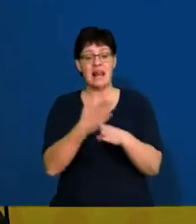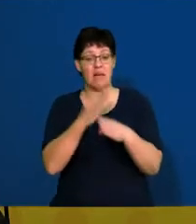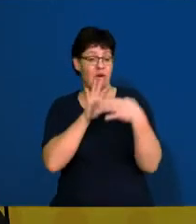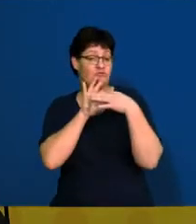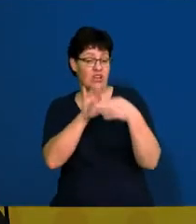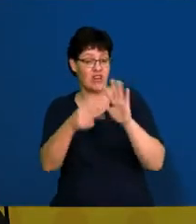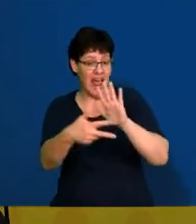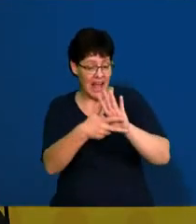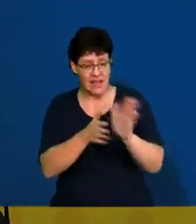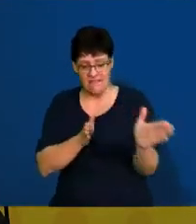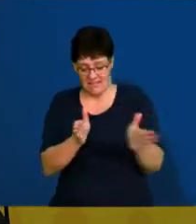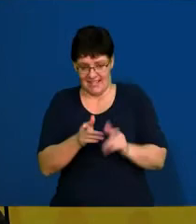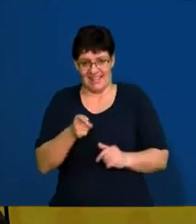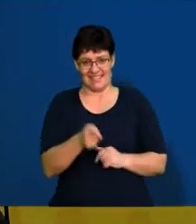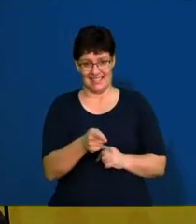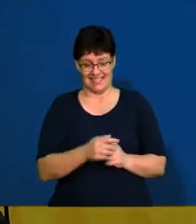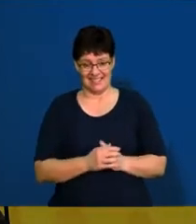facilitates this.